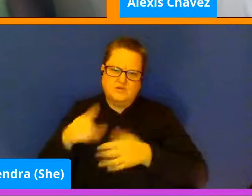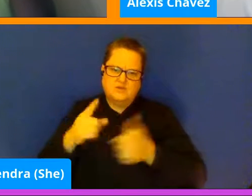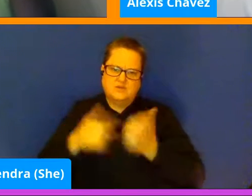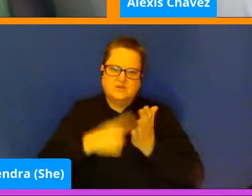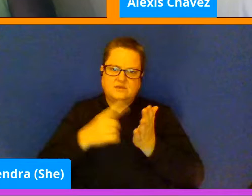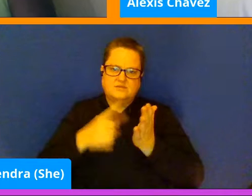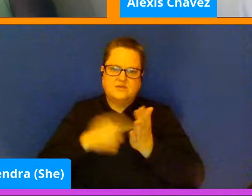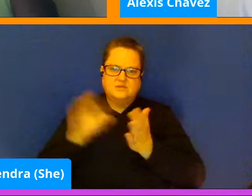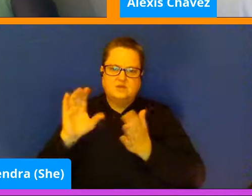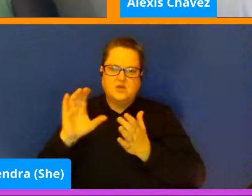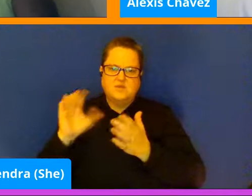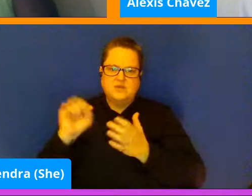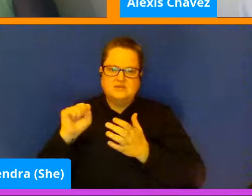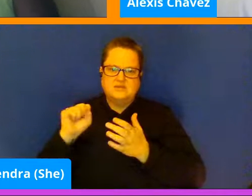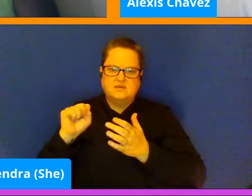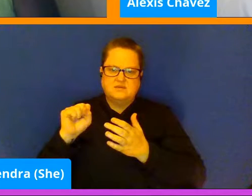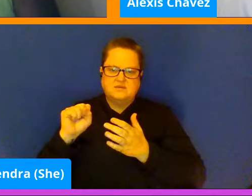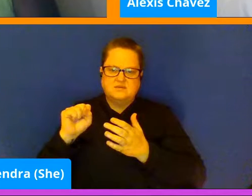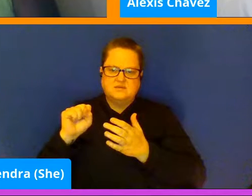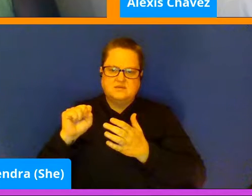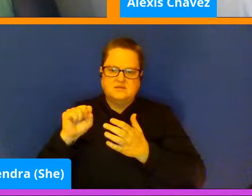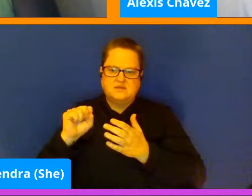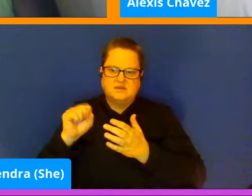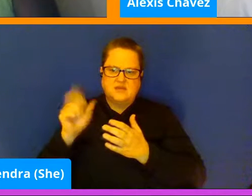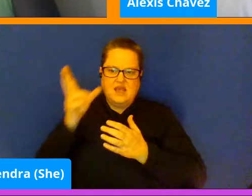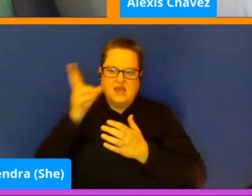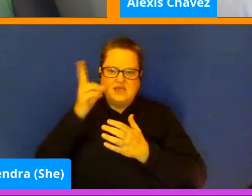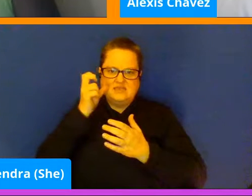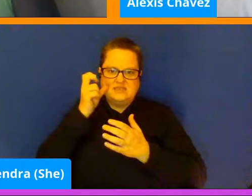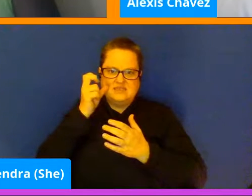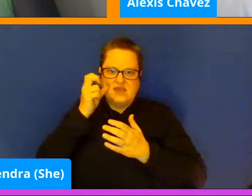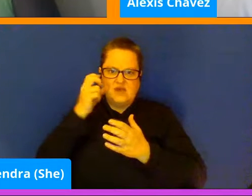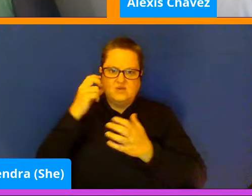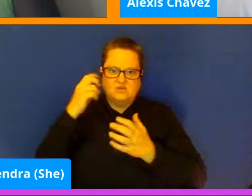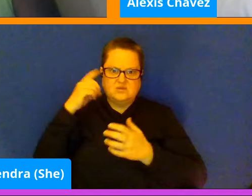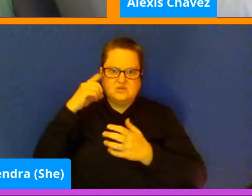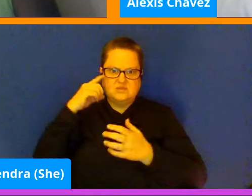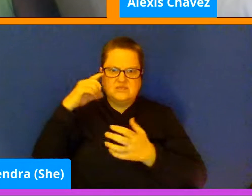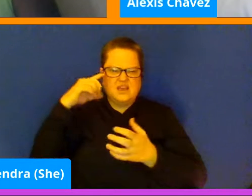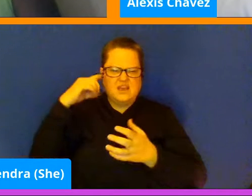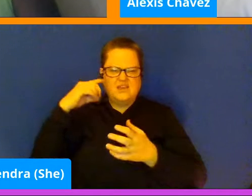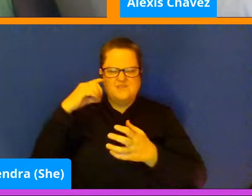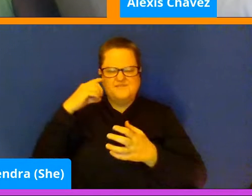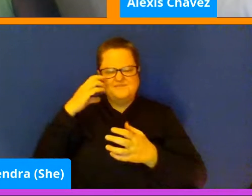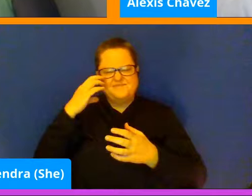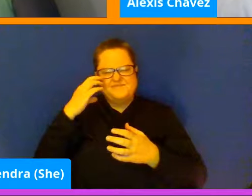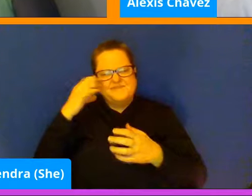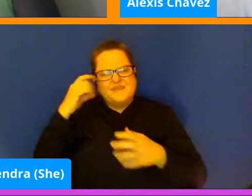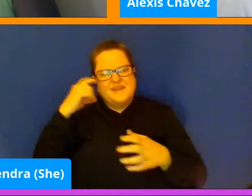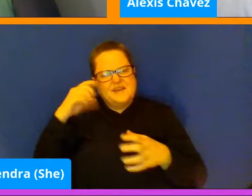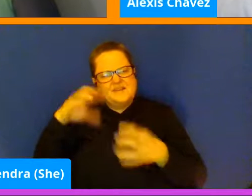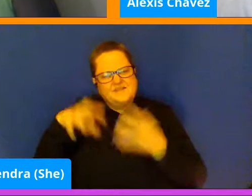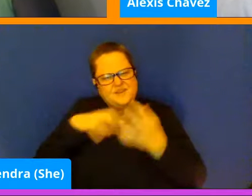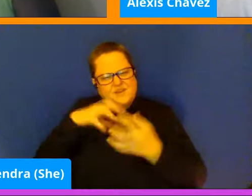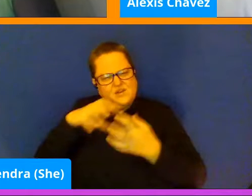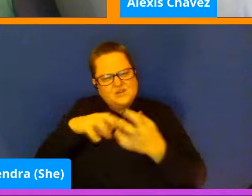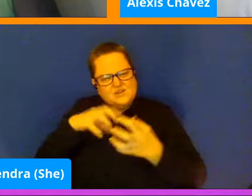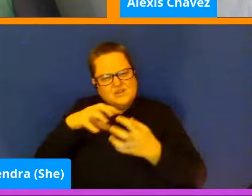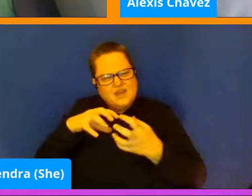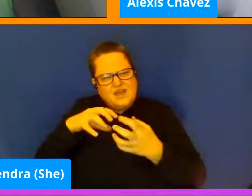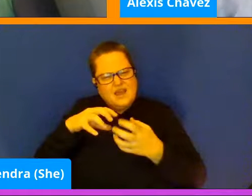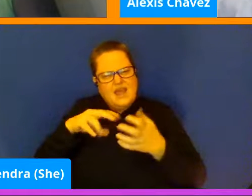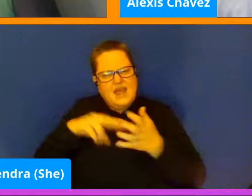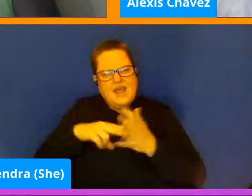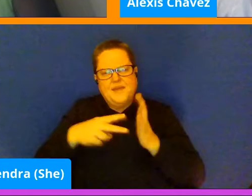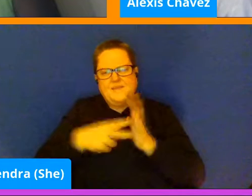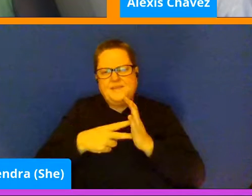it sounds a bit confusing because it sounds like that's what we only do if we're